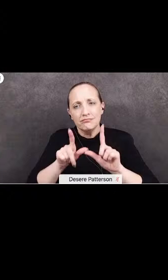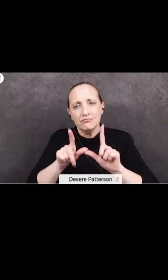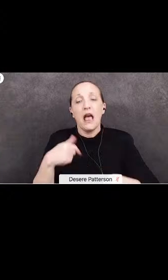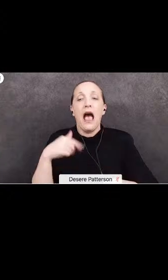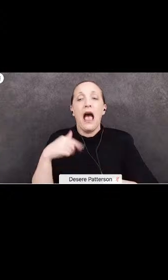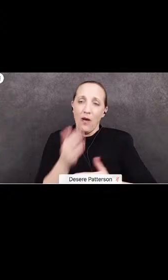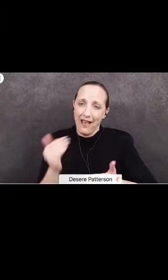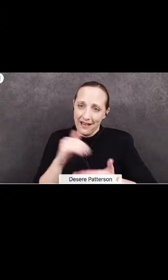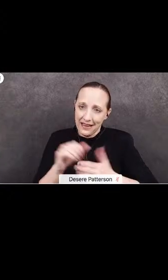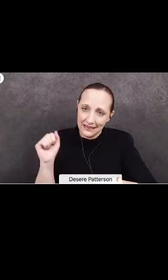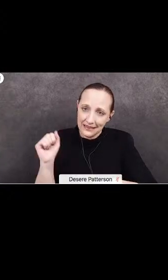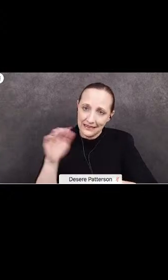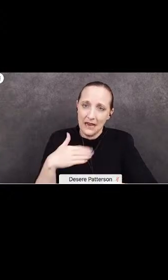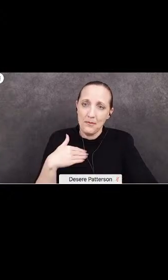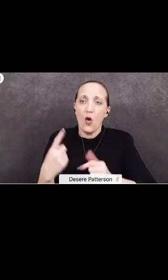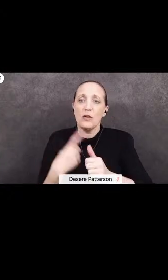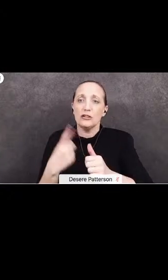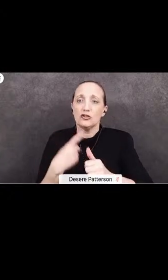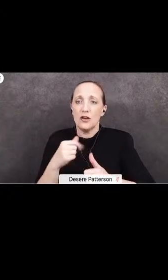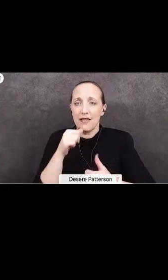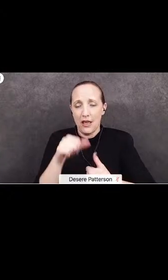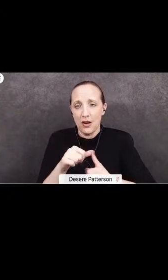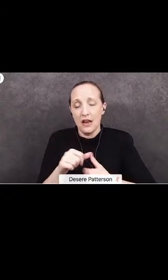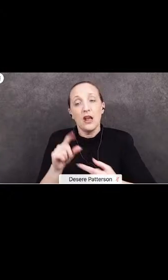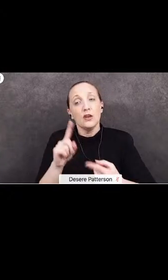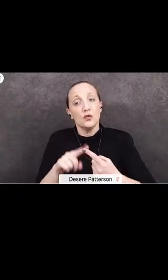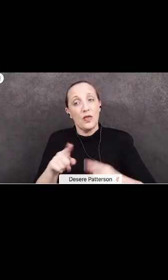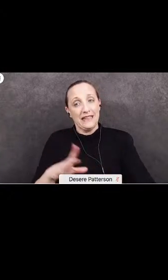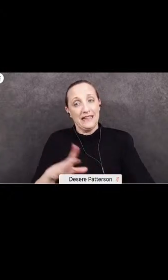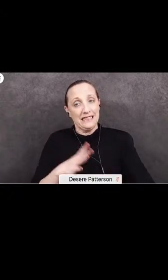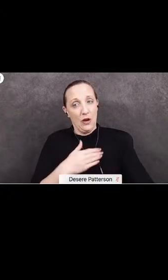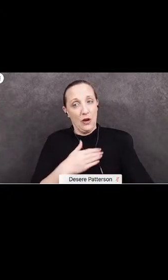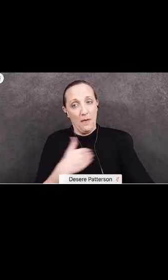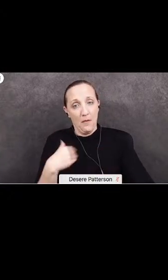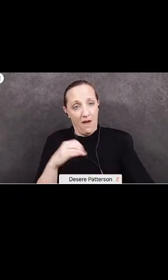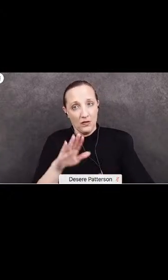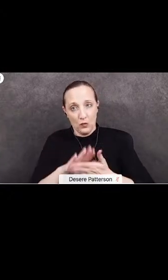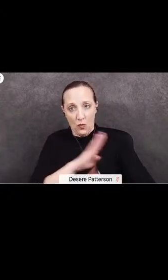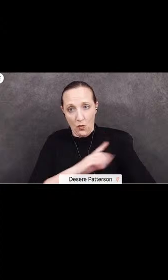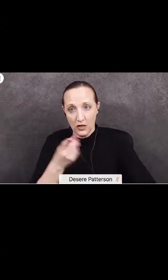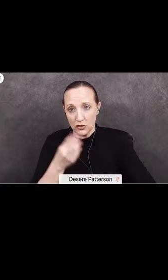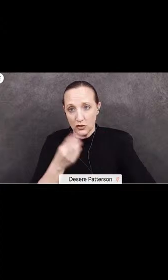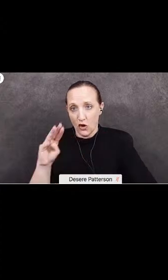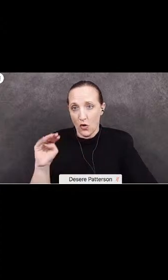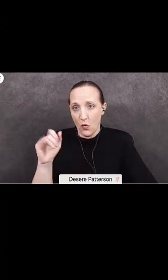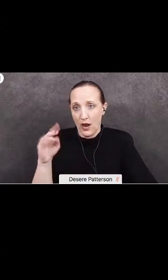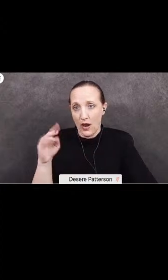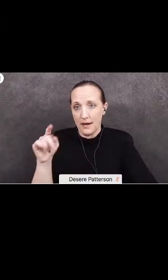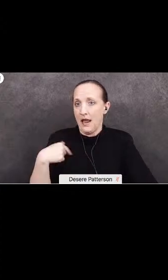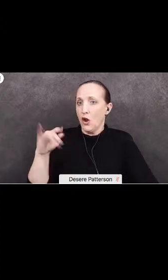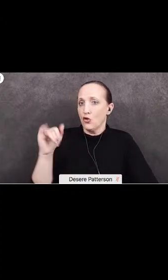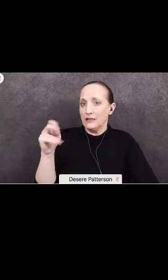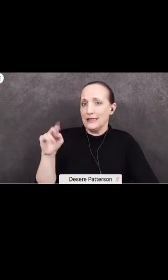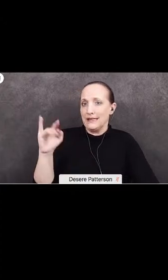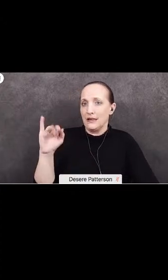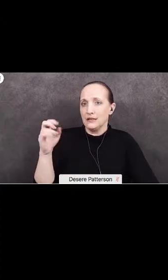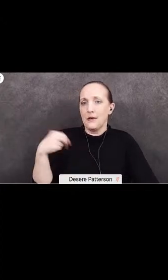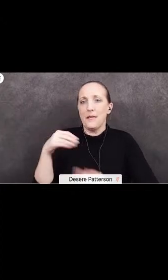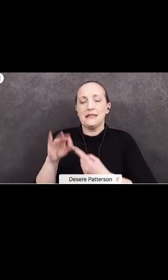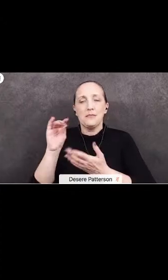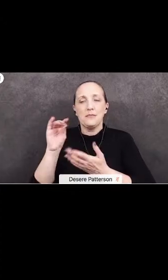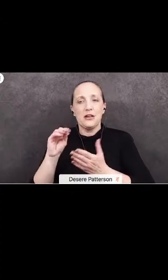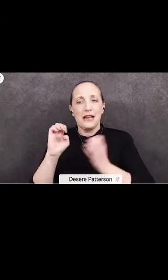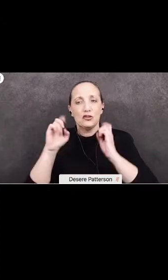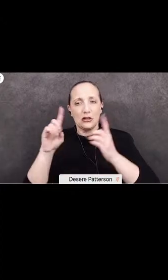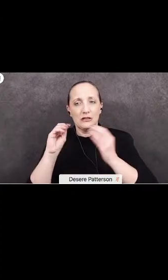to the distinguished members of the school board and Dr. Miranda. My name is Kristen Kittleson and I'm a special education teacher at